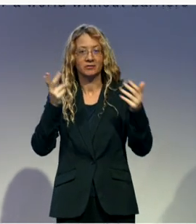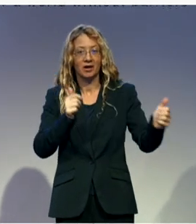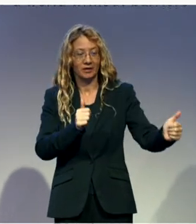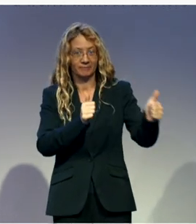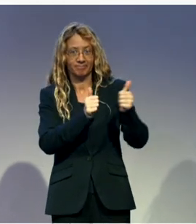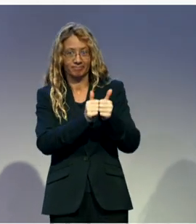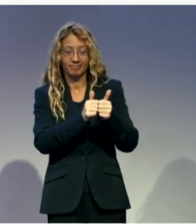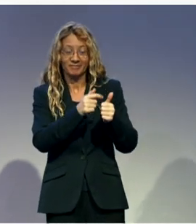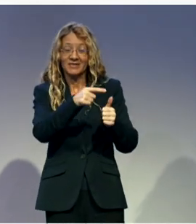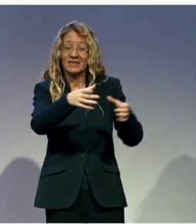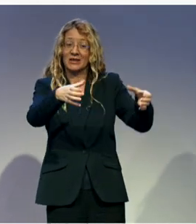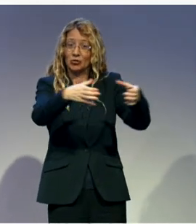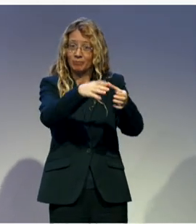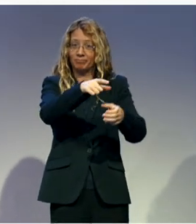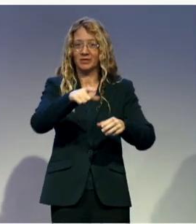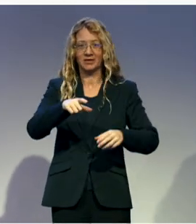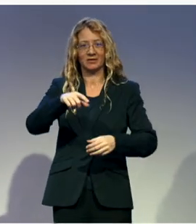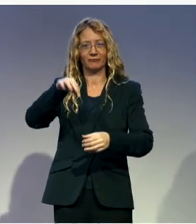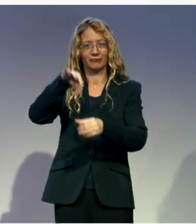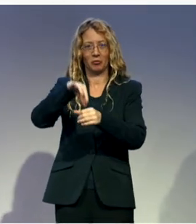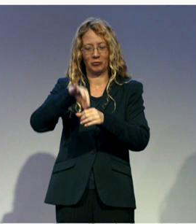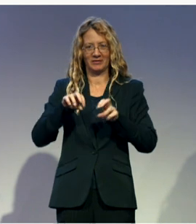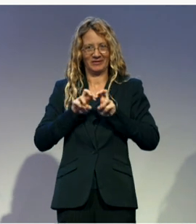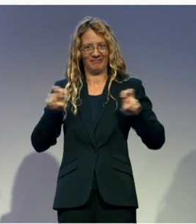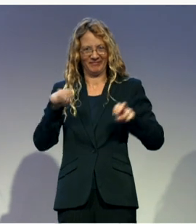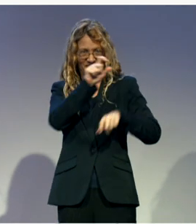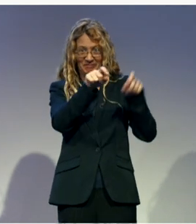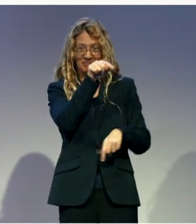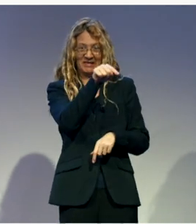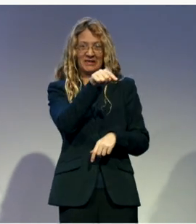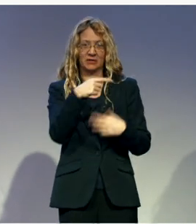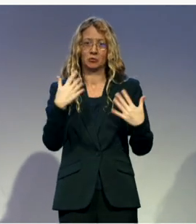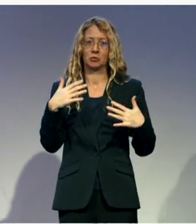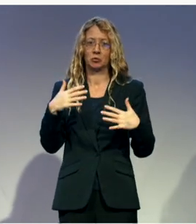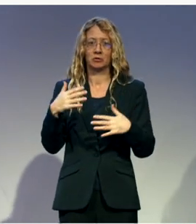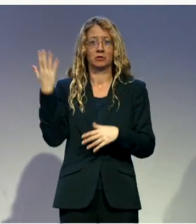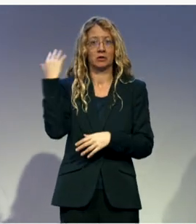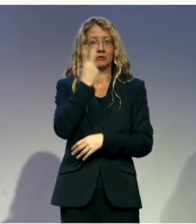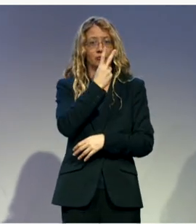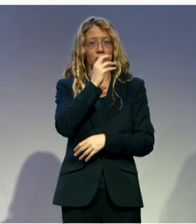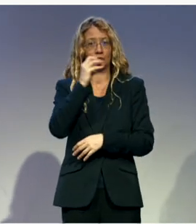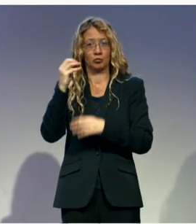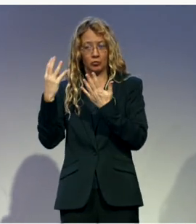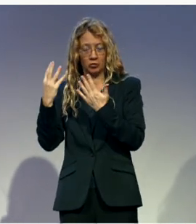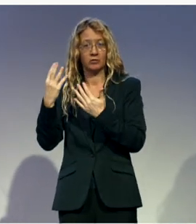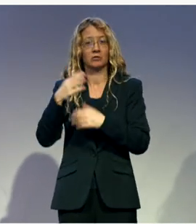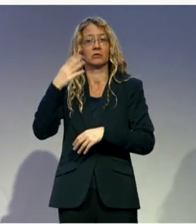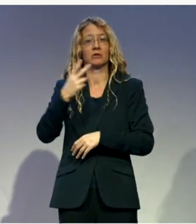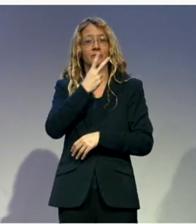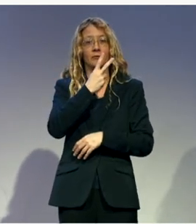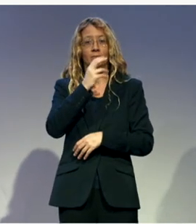Post-2019 elections and 2014, we have now developed an elections guide